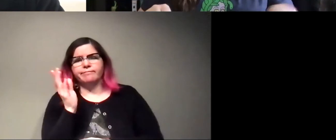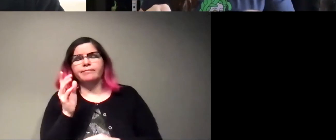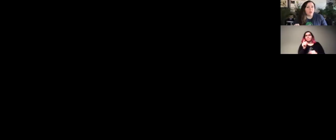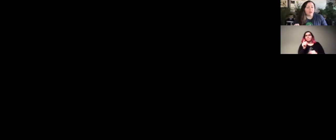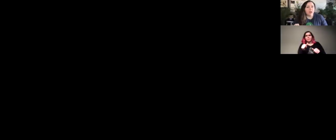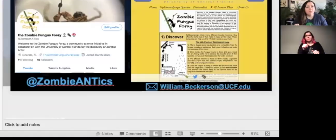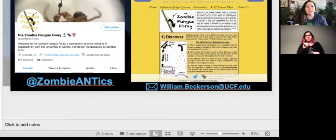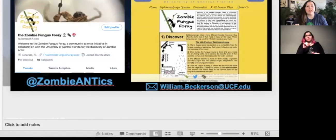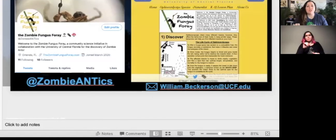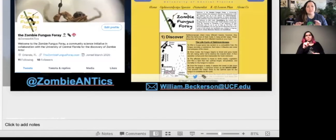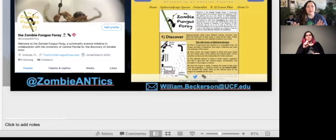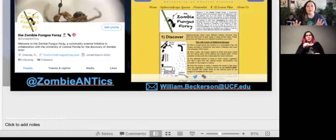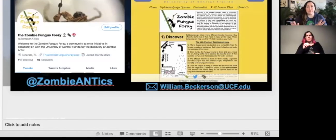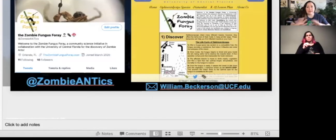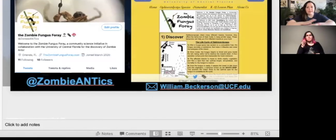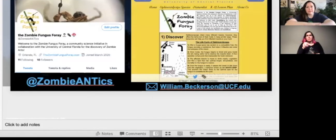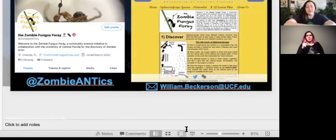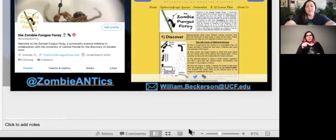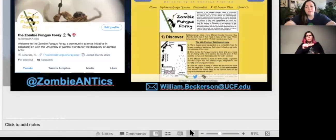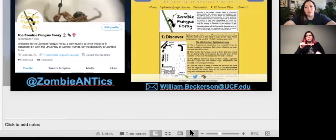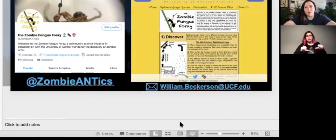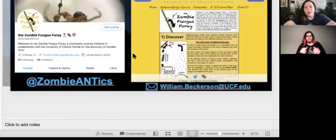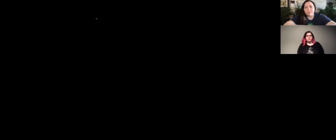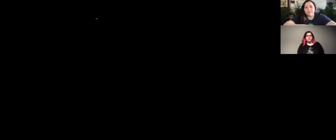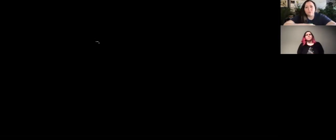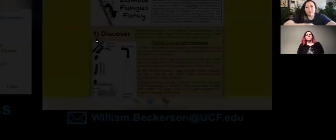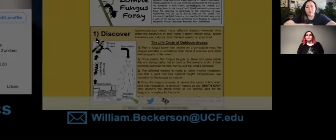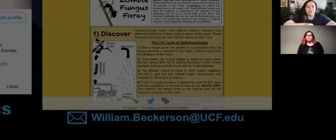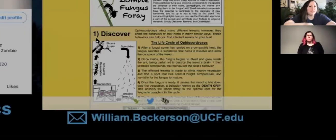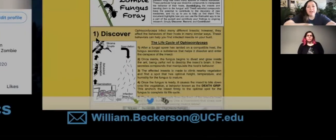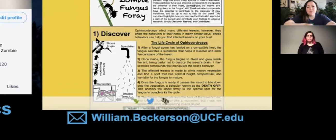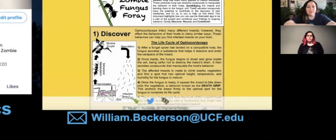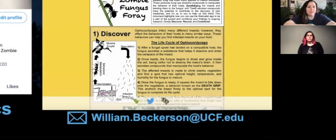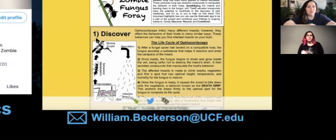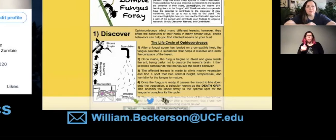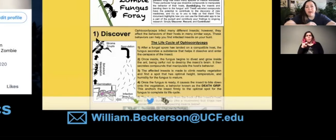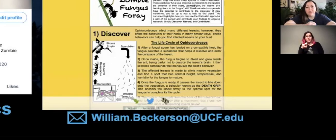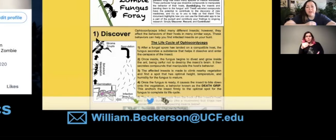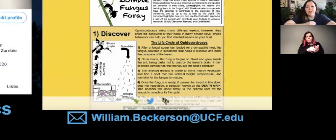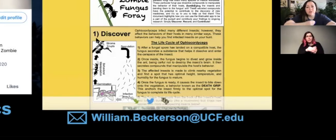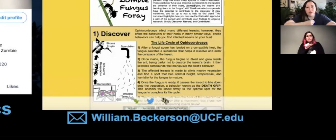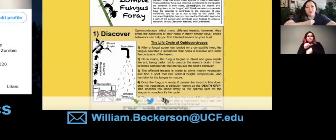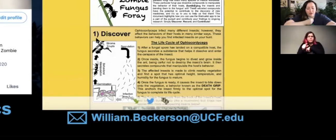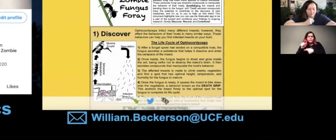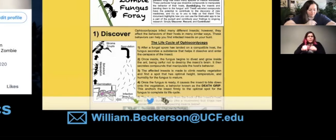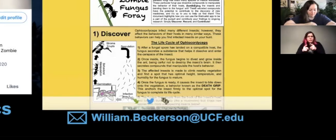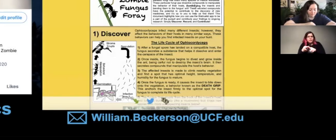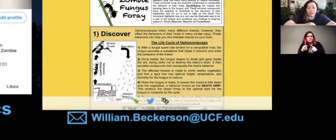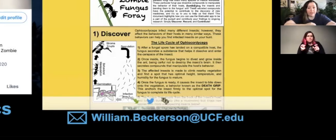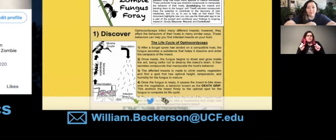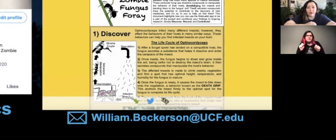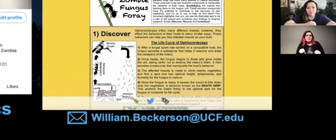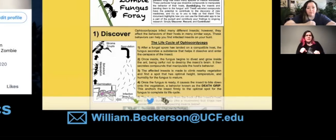youtube.com slash Skype a scientist. So, um, if you want to watch this again, if you want to send it to a friend, you can, um,